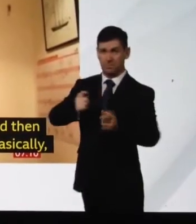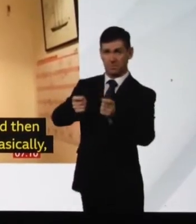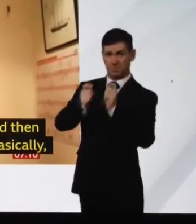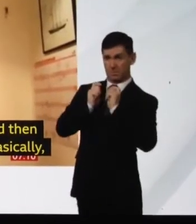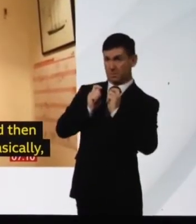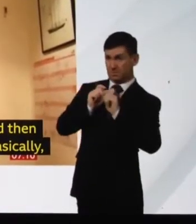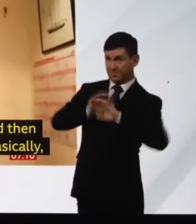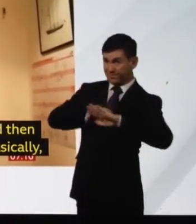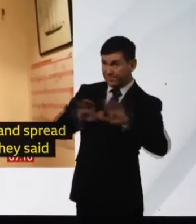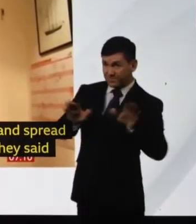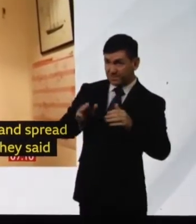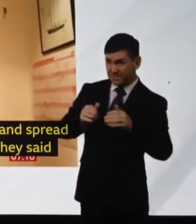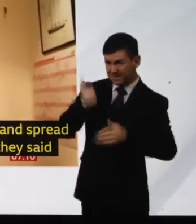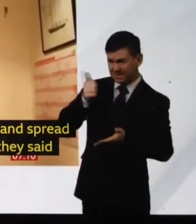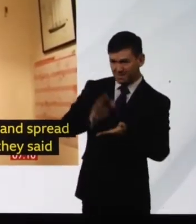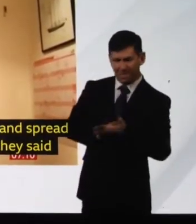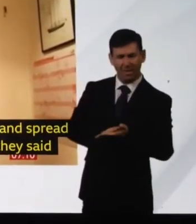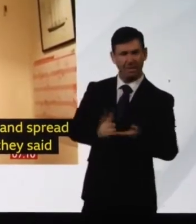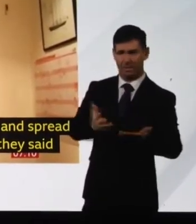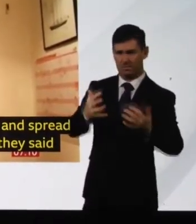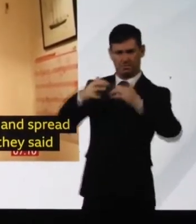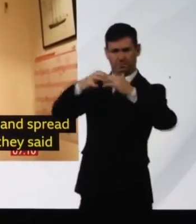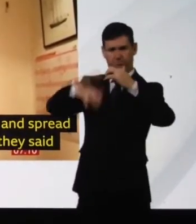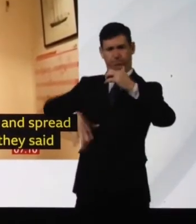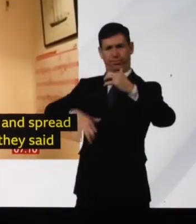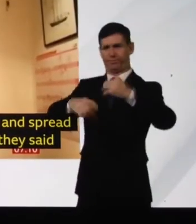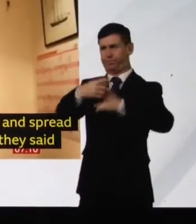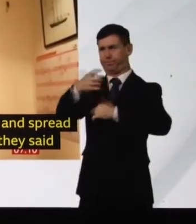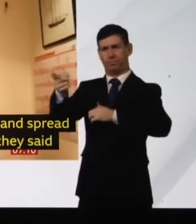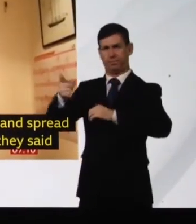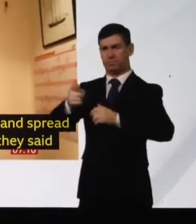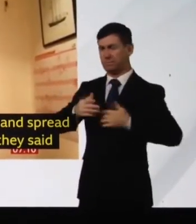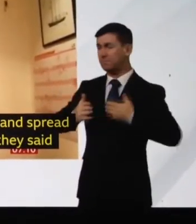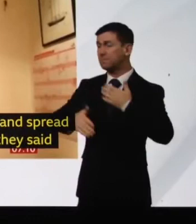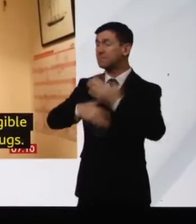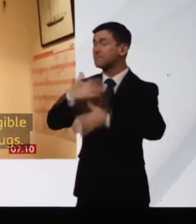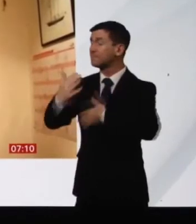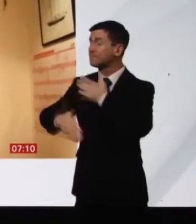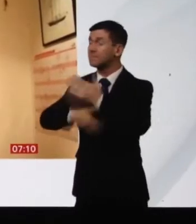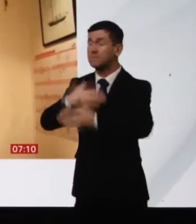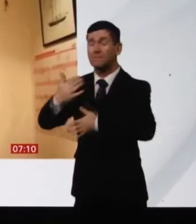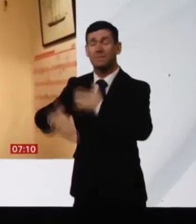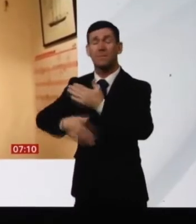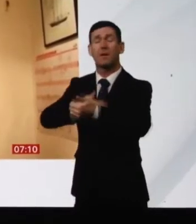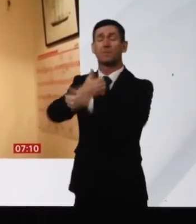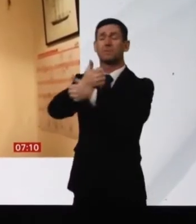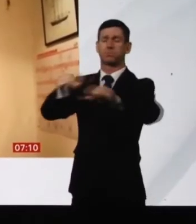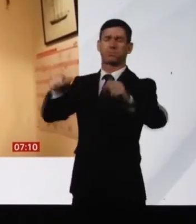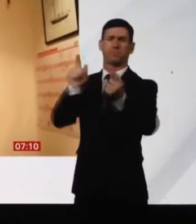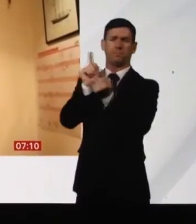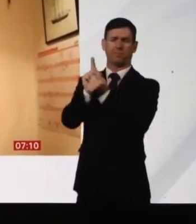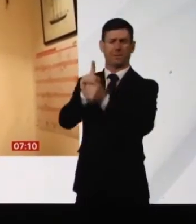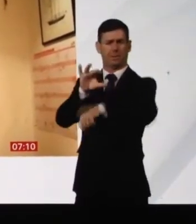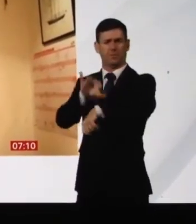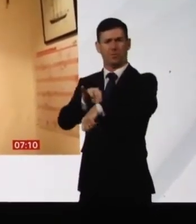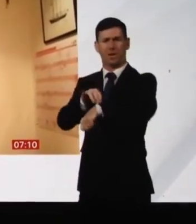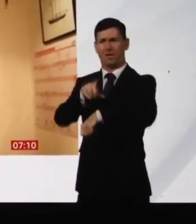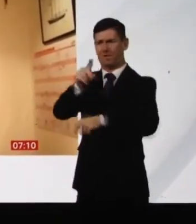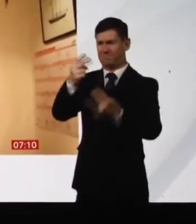Our skin is in the body. the brain in body. And the brain is in the is in the